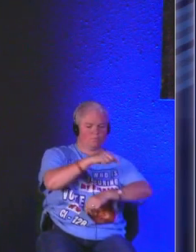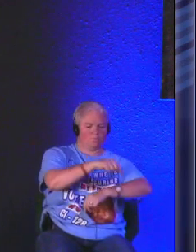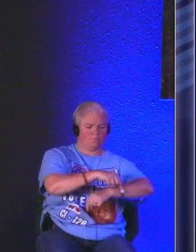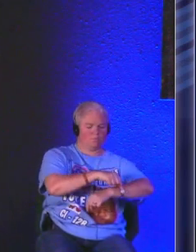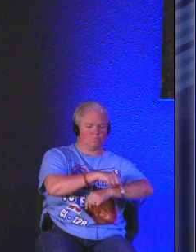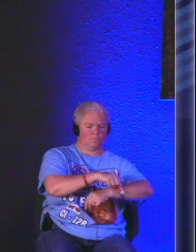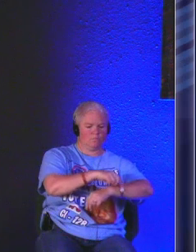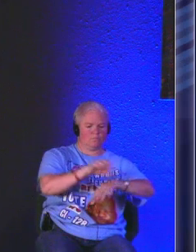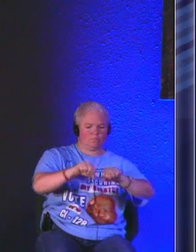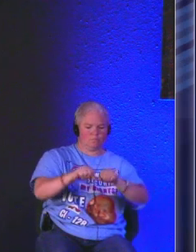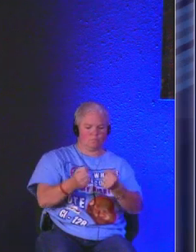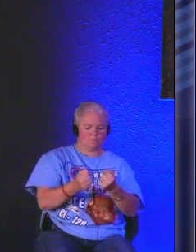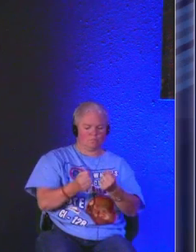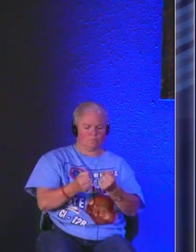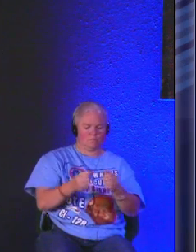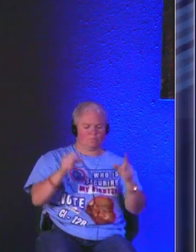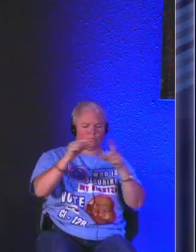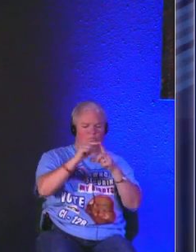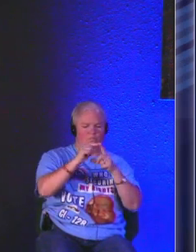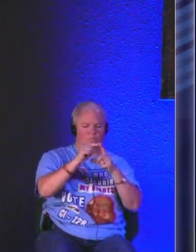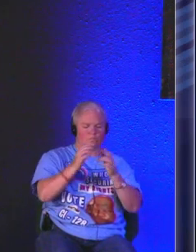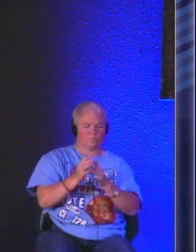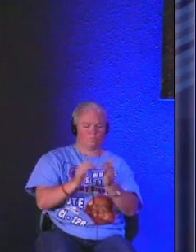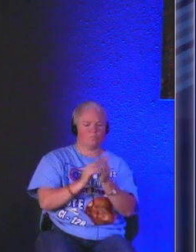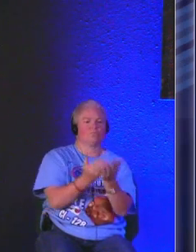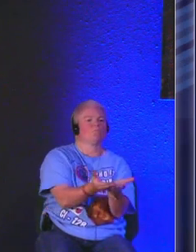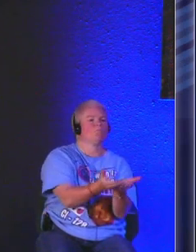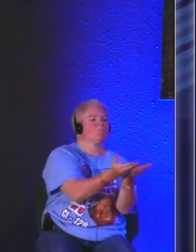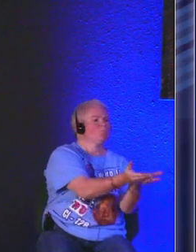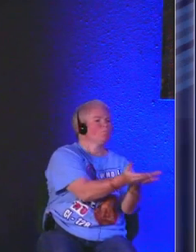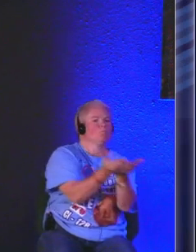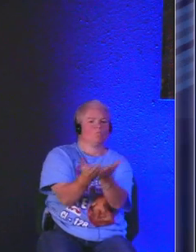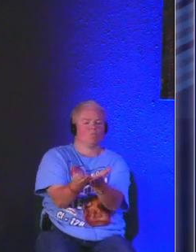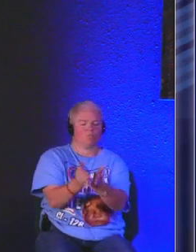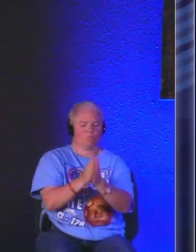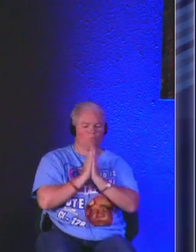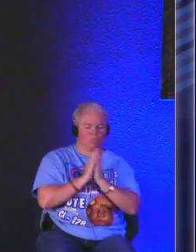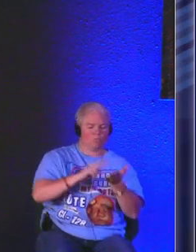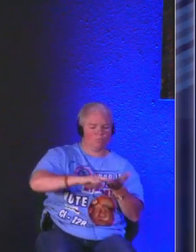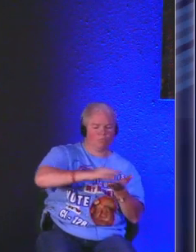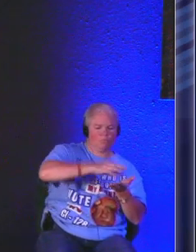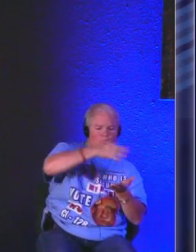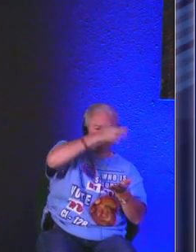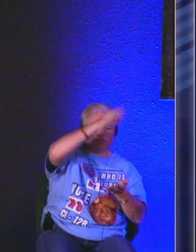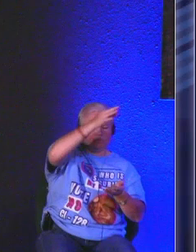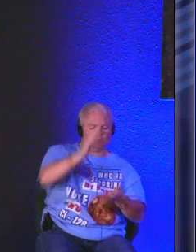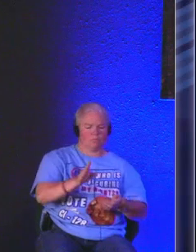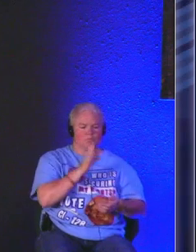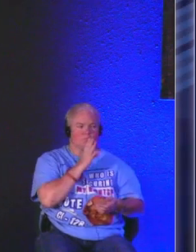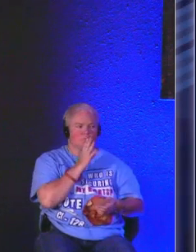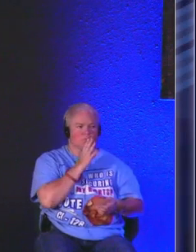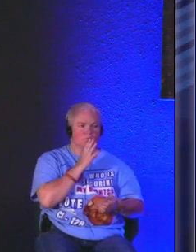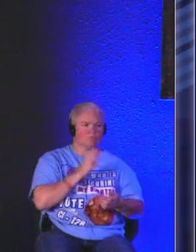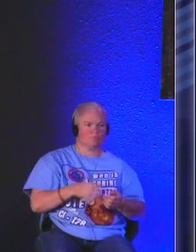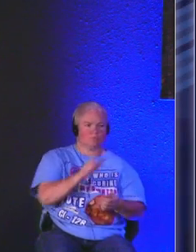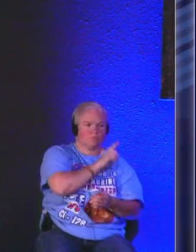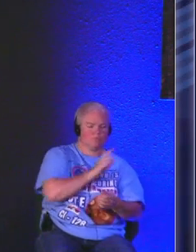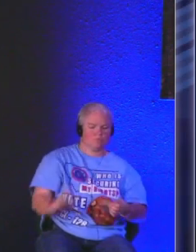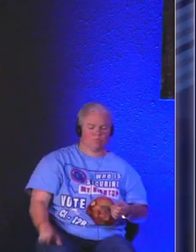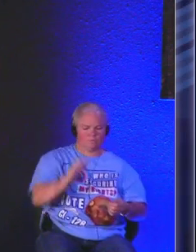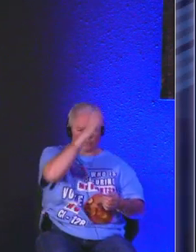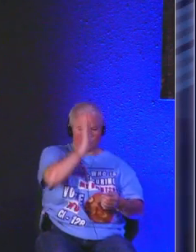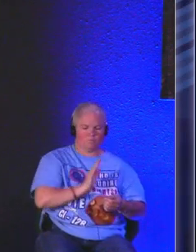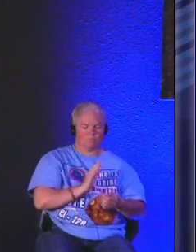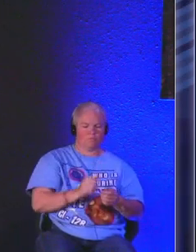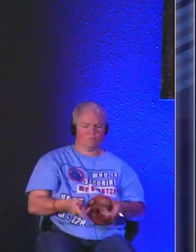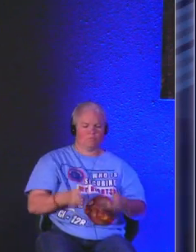of breaking down your word by opening it up and allowing the Holy Spirit to speak to us within that so Lord God